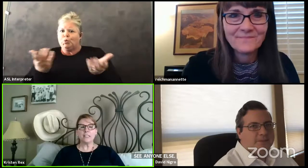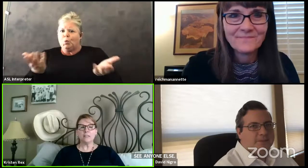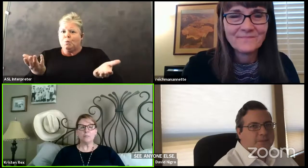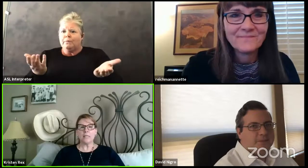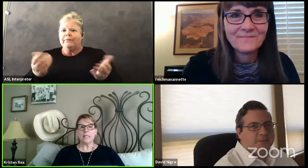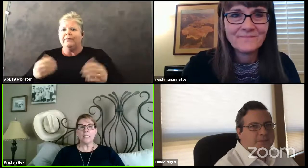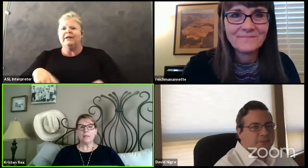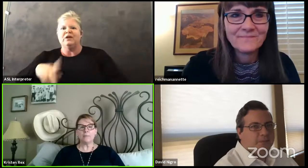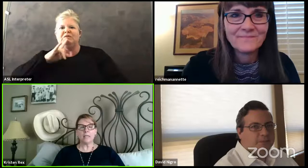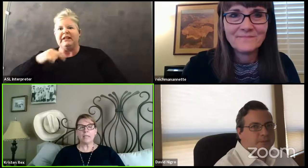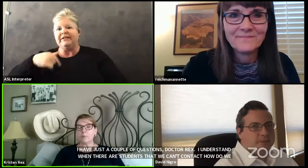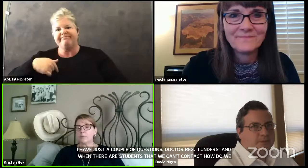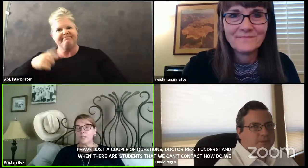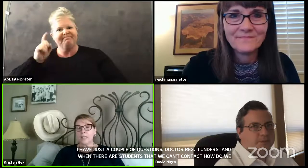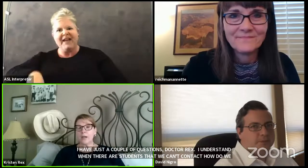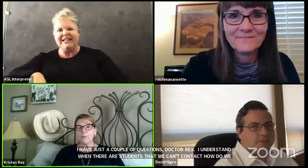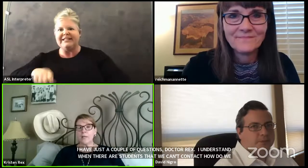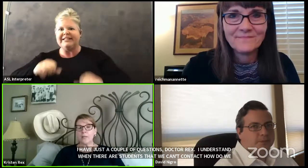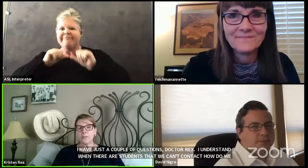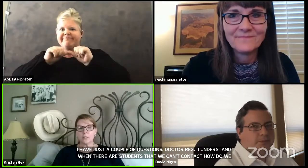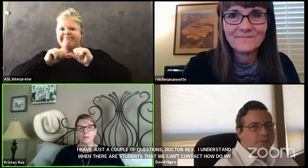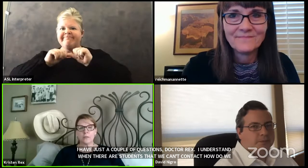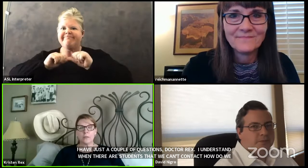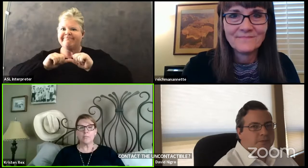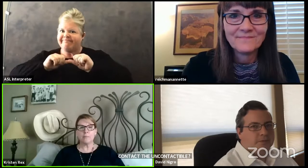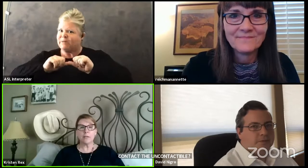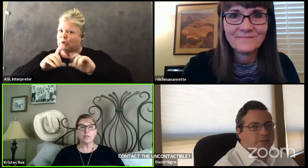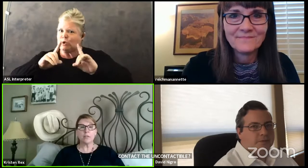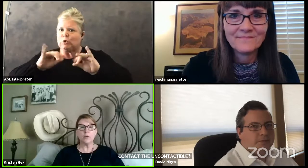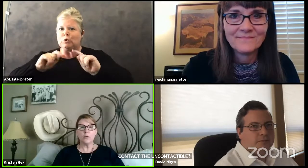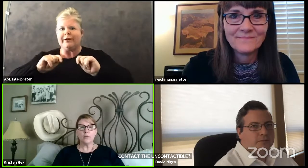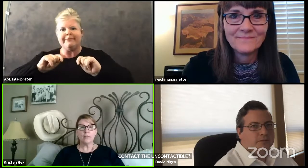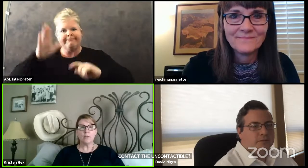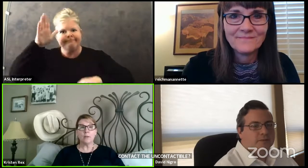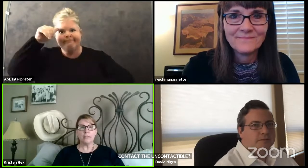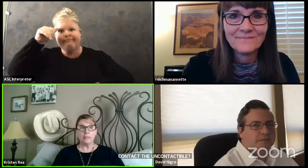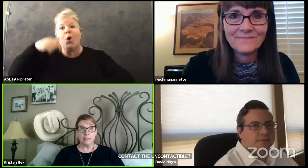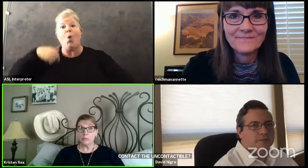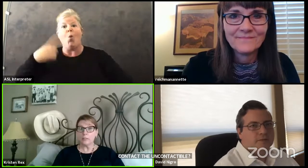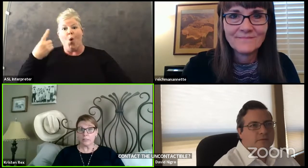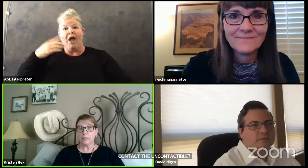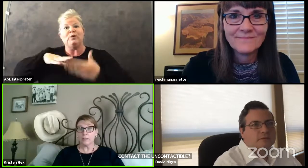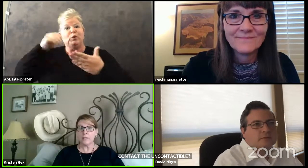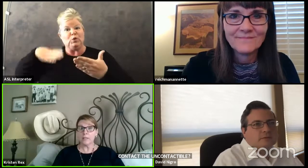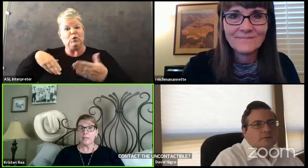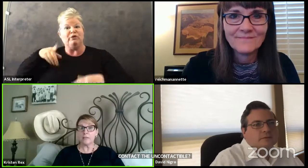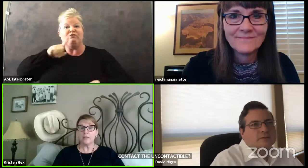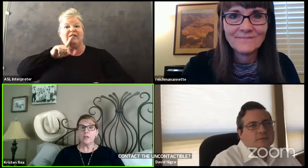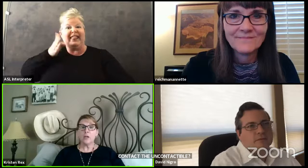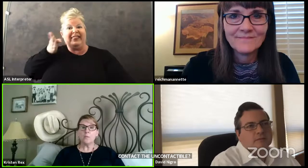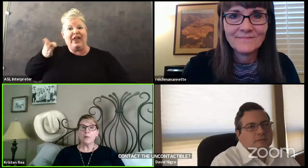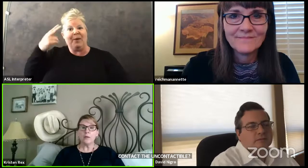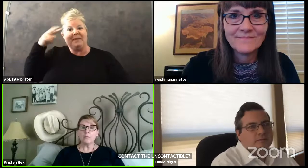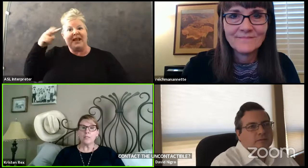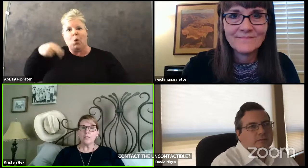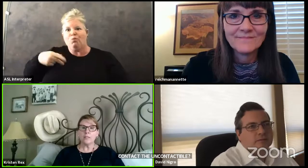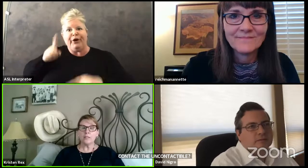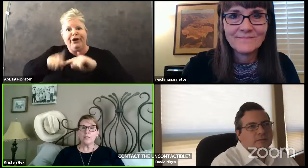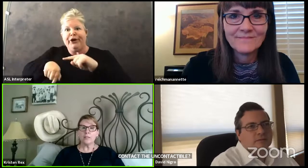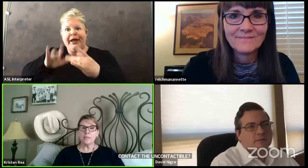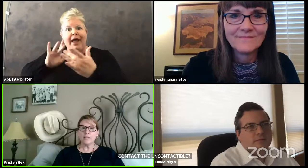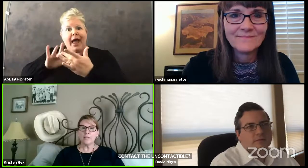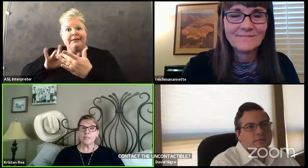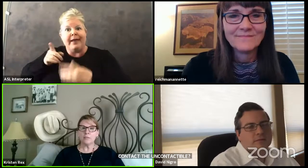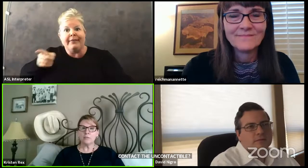Tenacity. We keep, we keep reaching out. We had a student that was in Mexico that we literally couldn't contact, but we